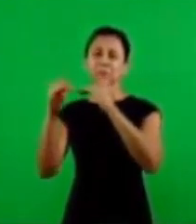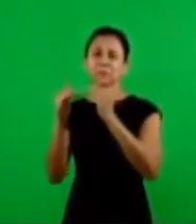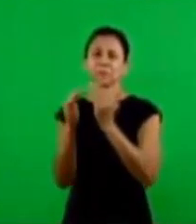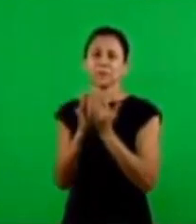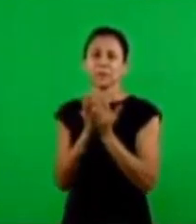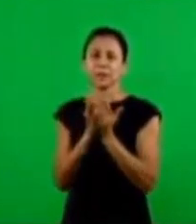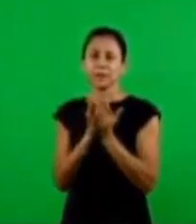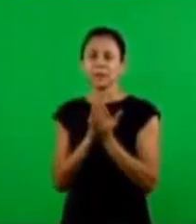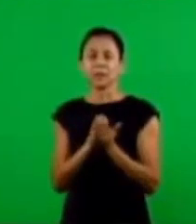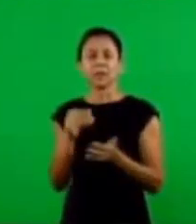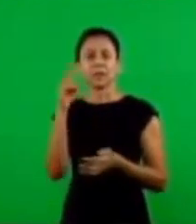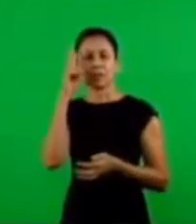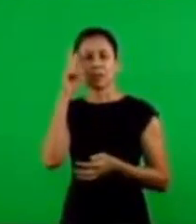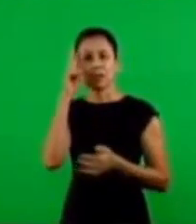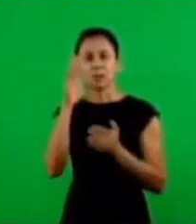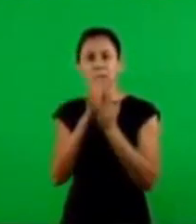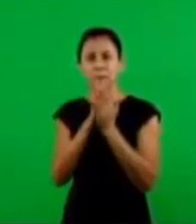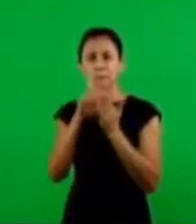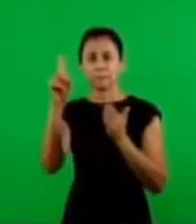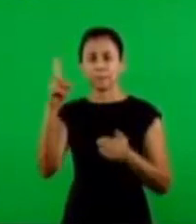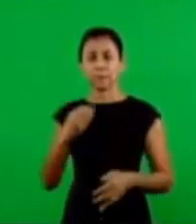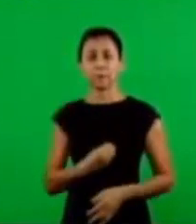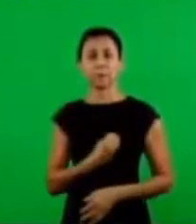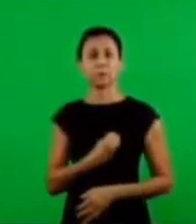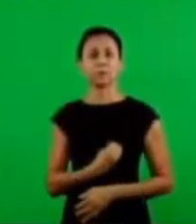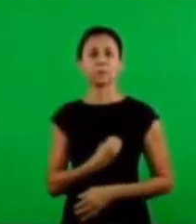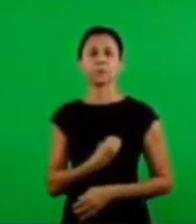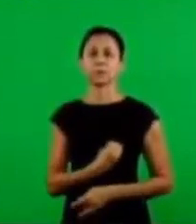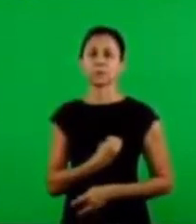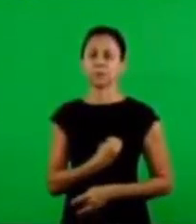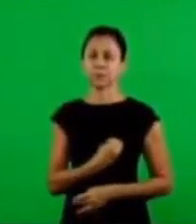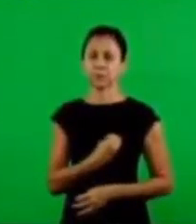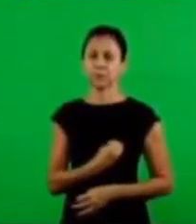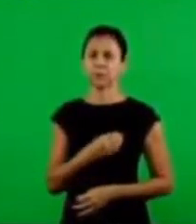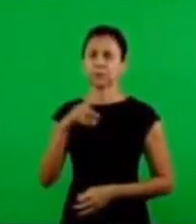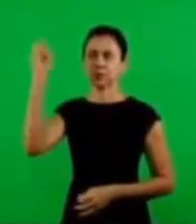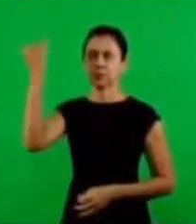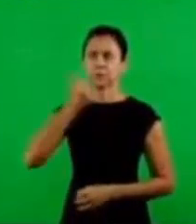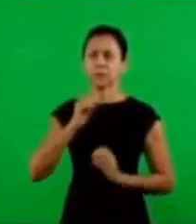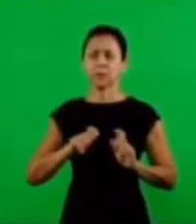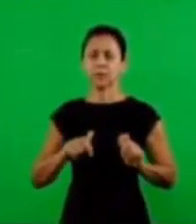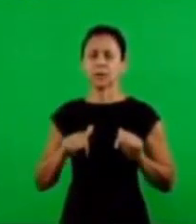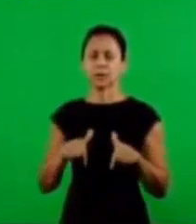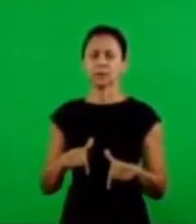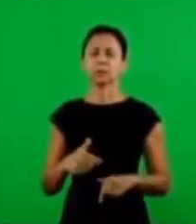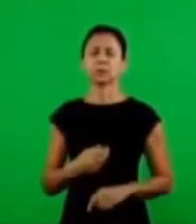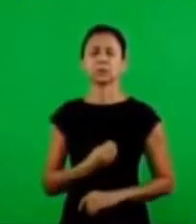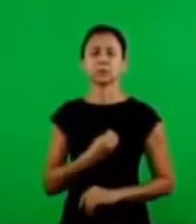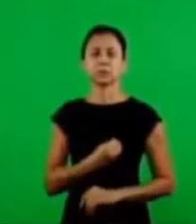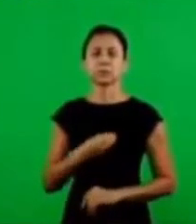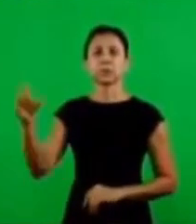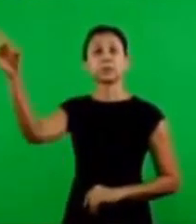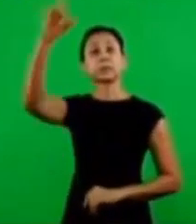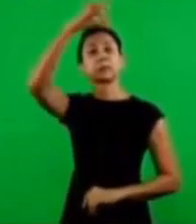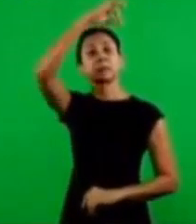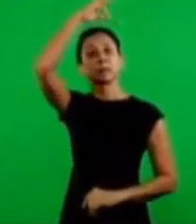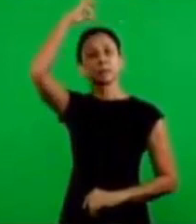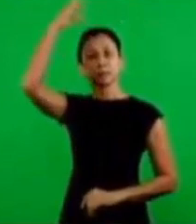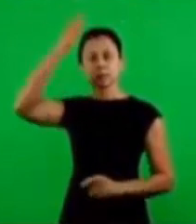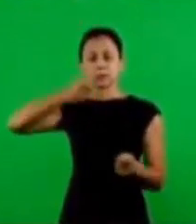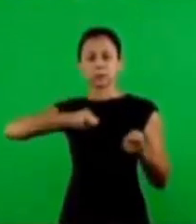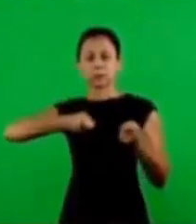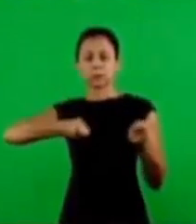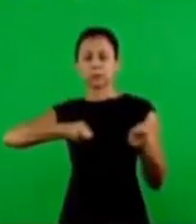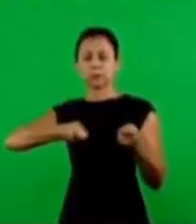word not the latter not only about this but a living word that